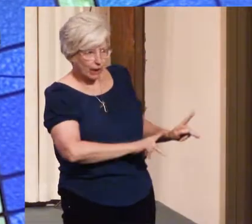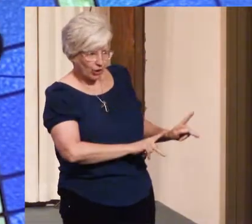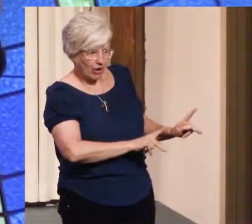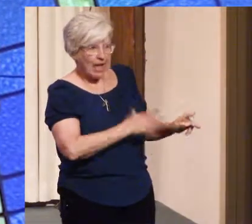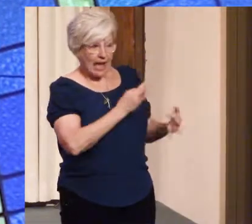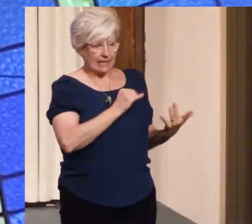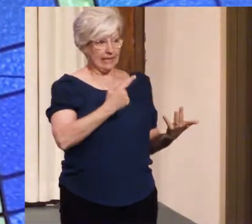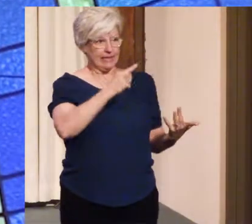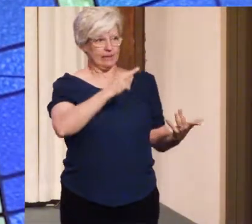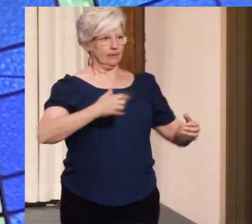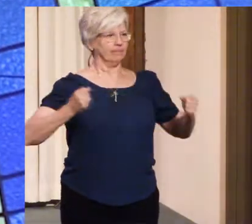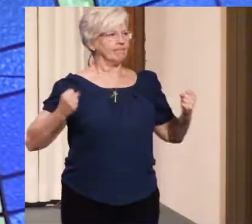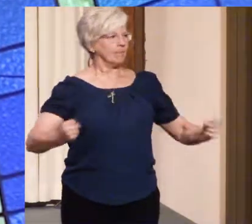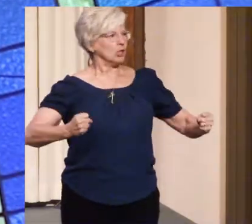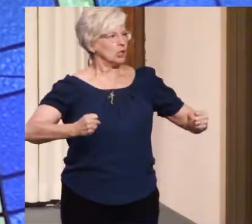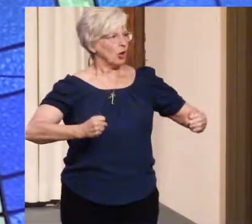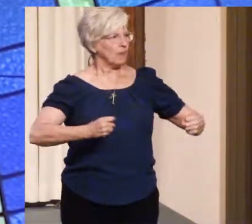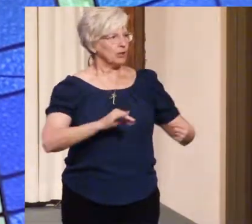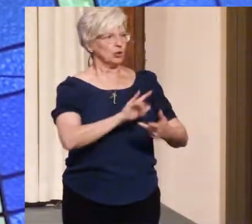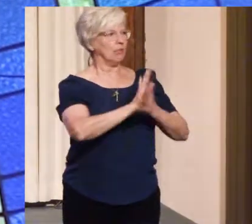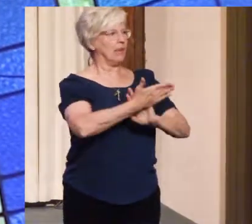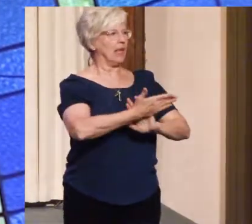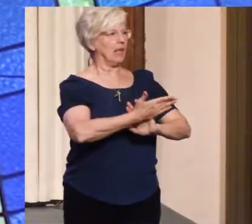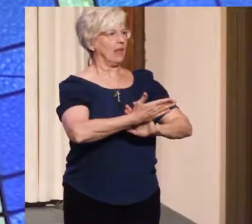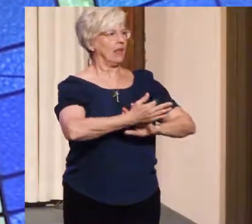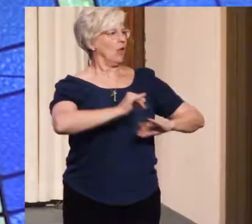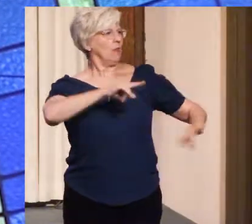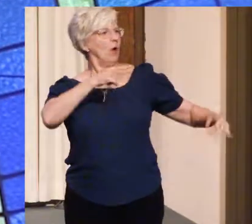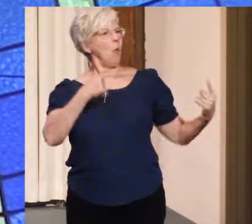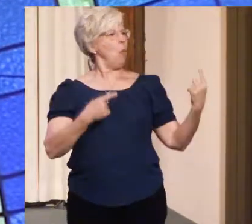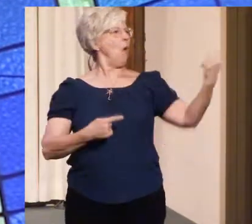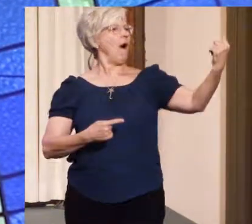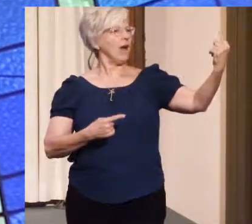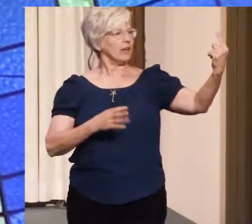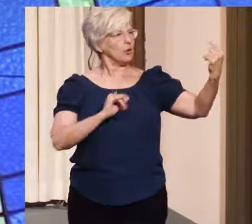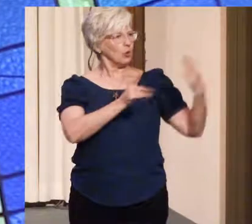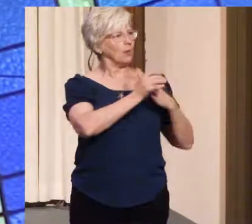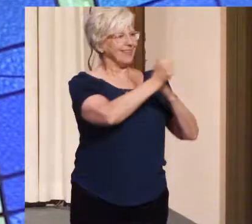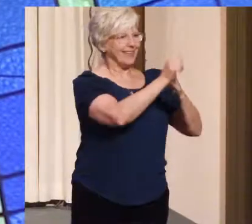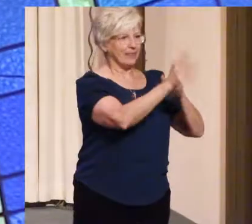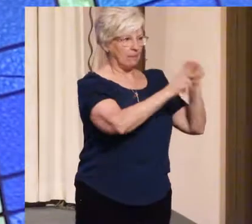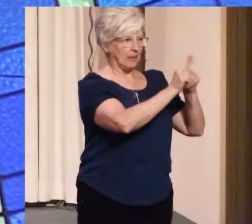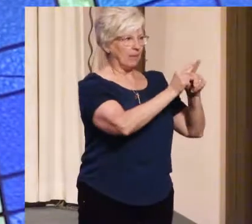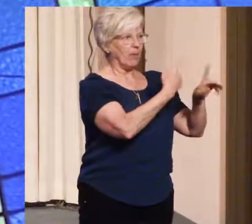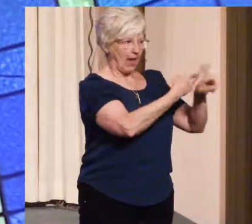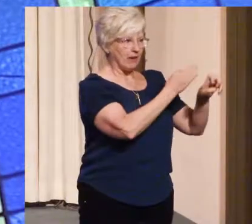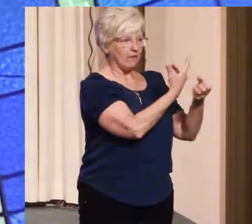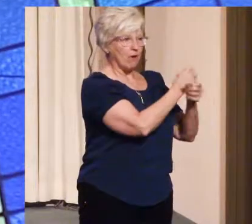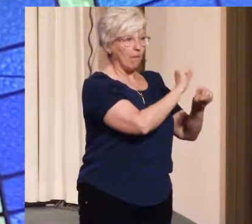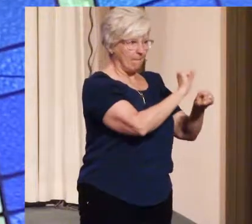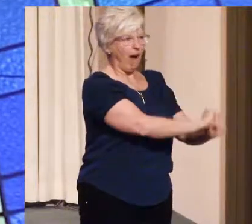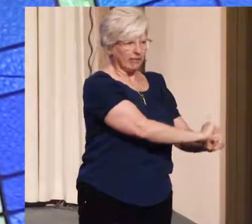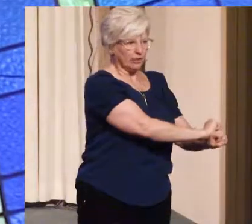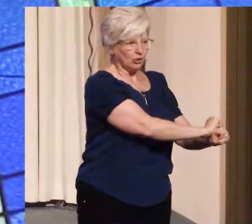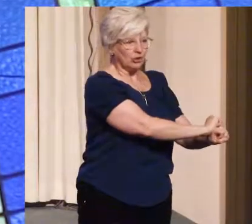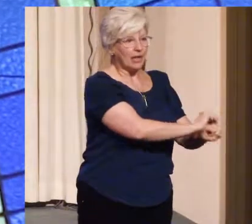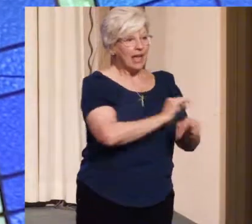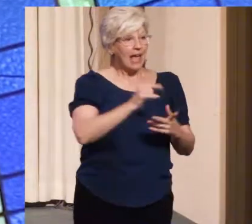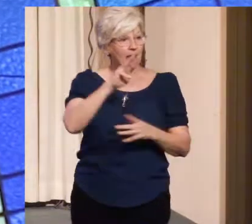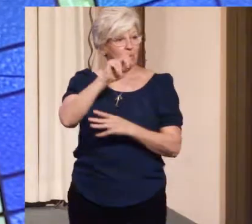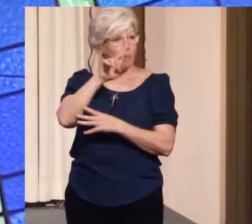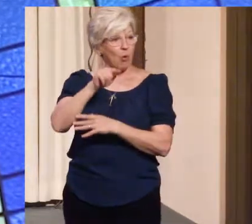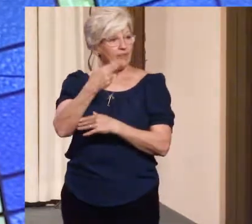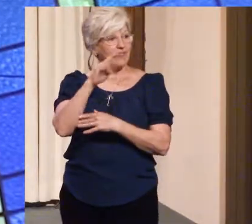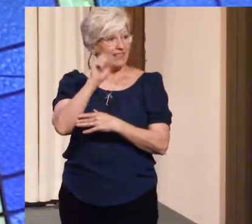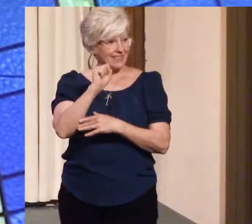determined one who will lead the people out of bondage. Morpheus is his teacher and the